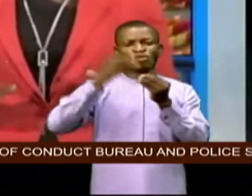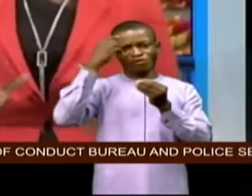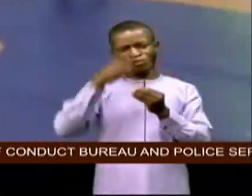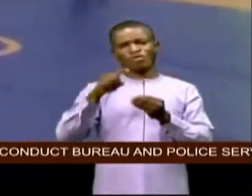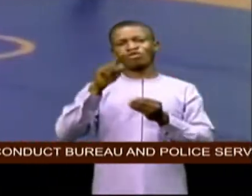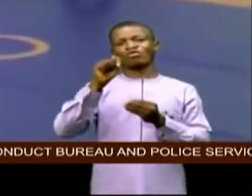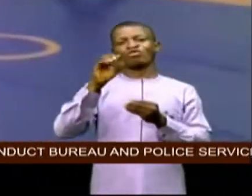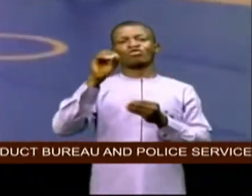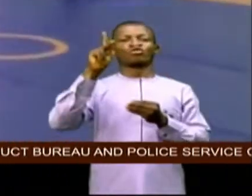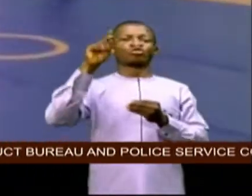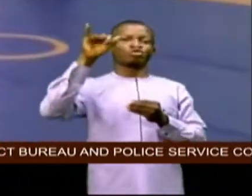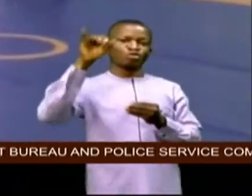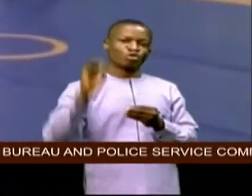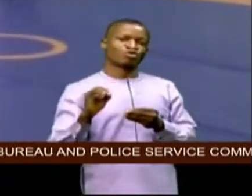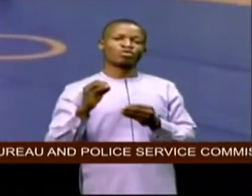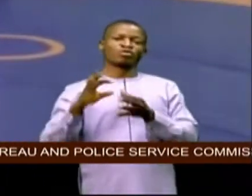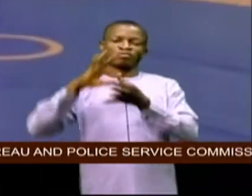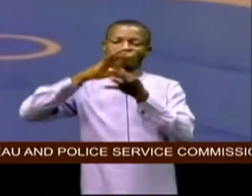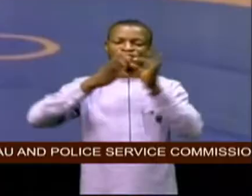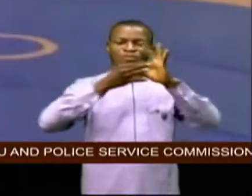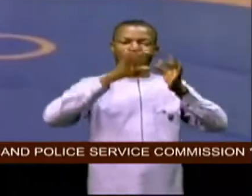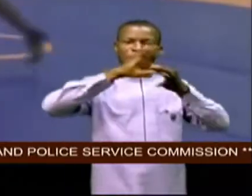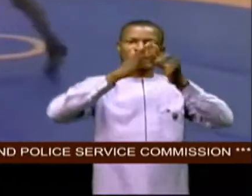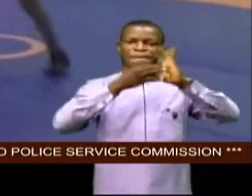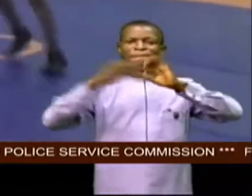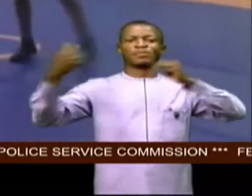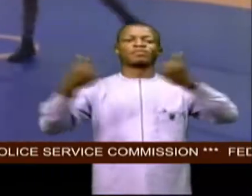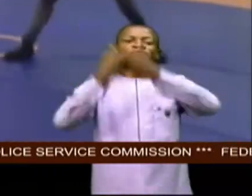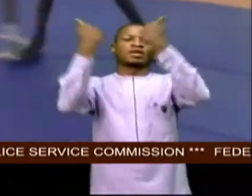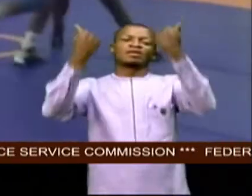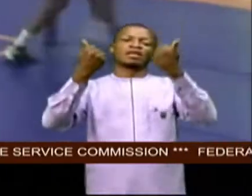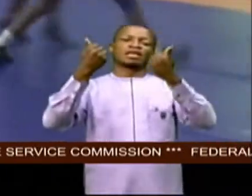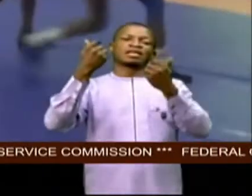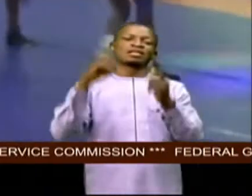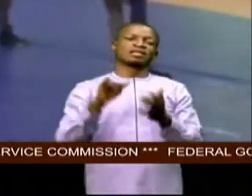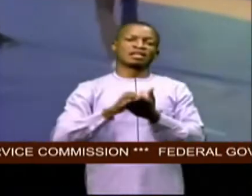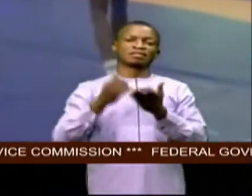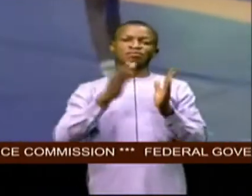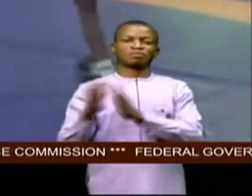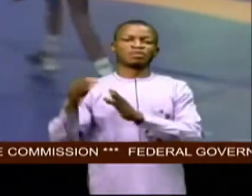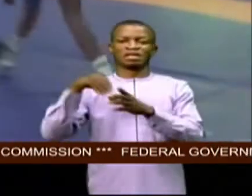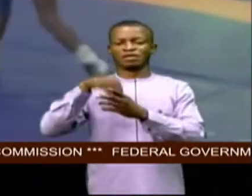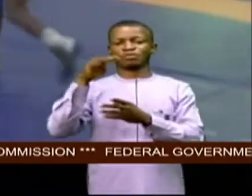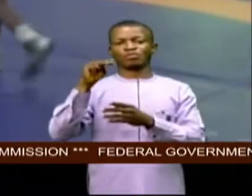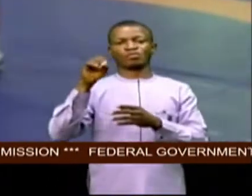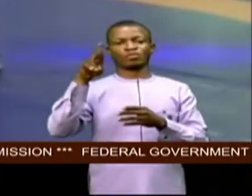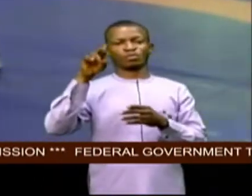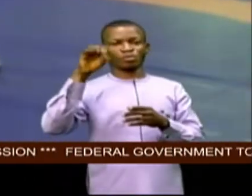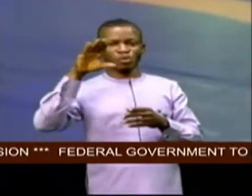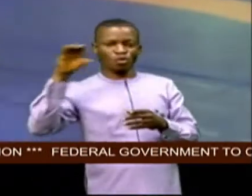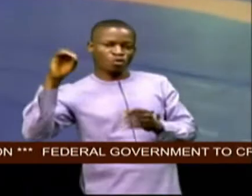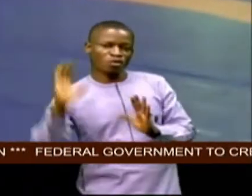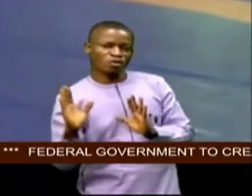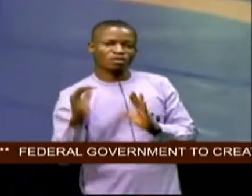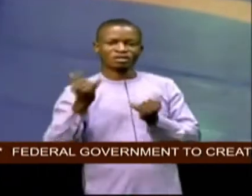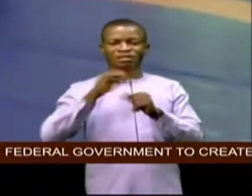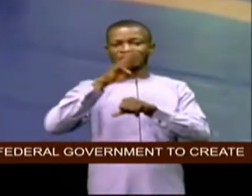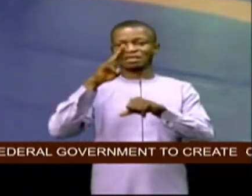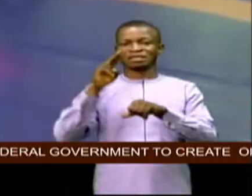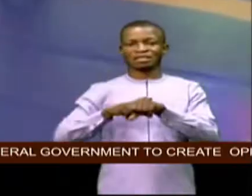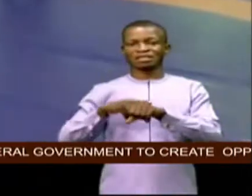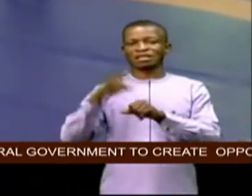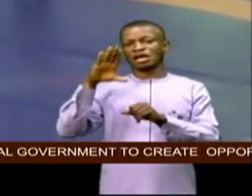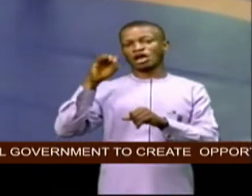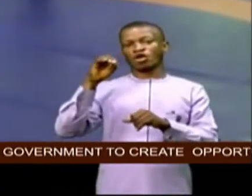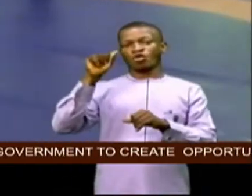expected at the african championships built for el jadida morocco in april national coach purity aku says